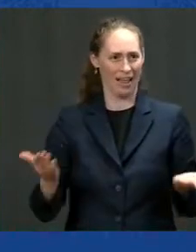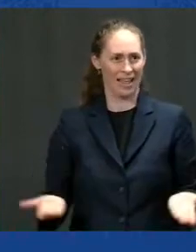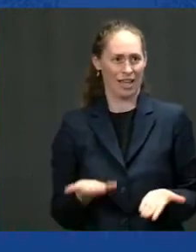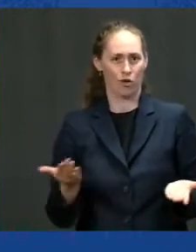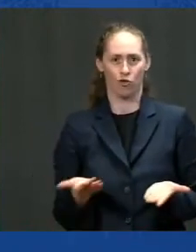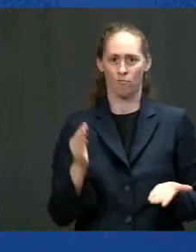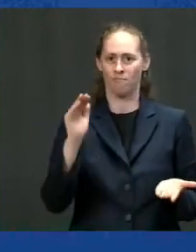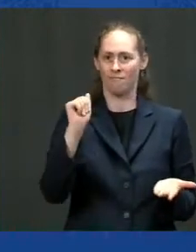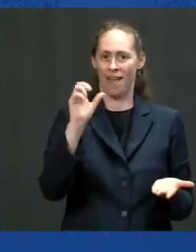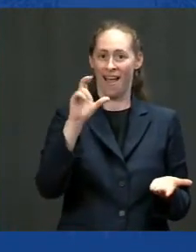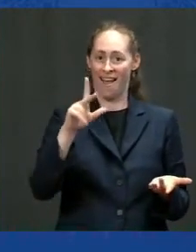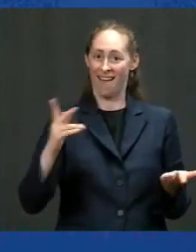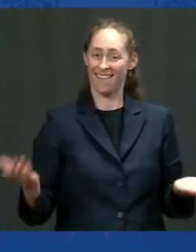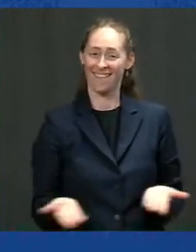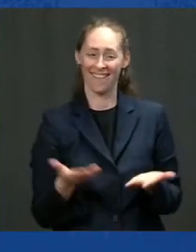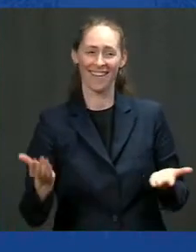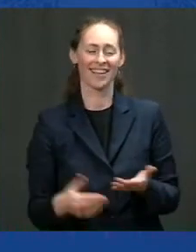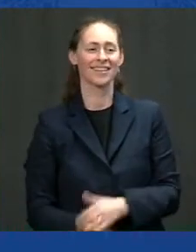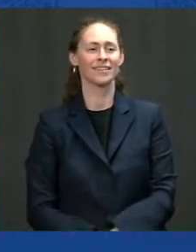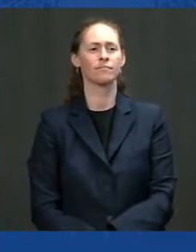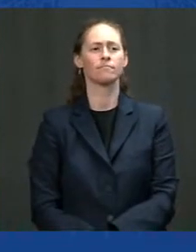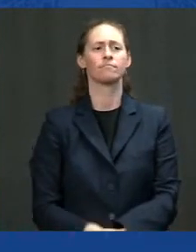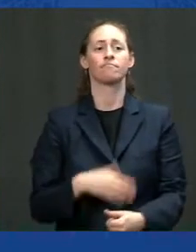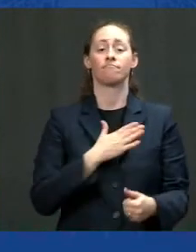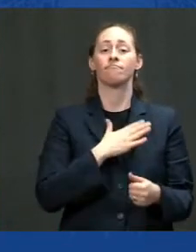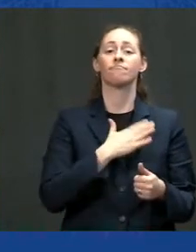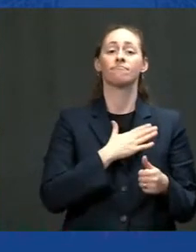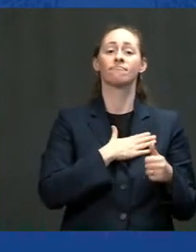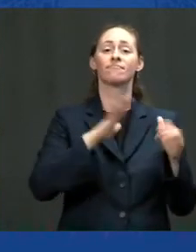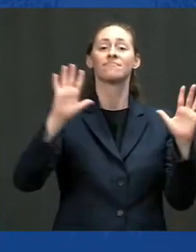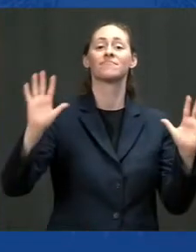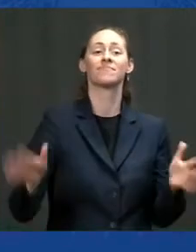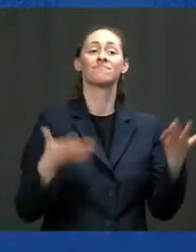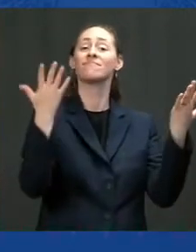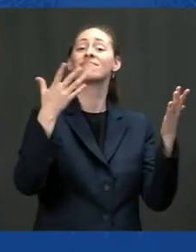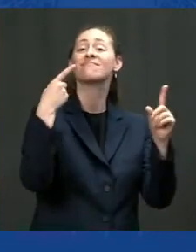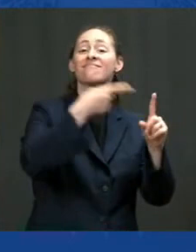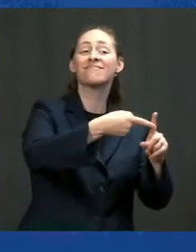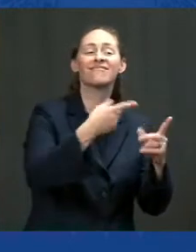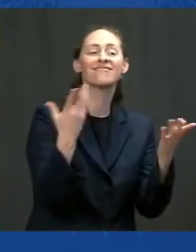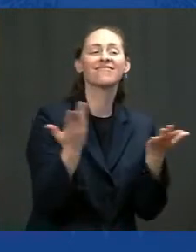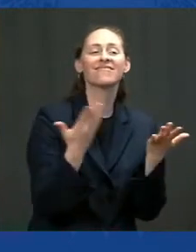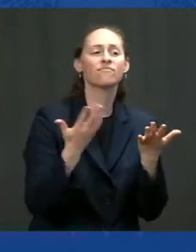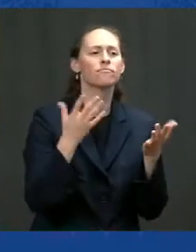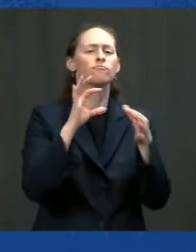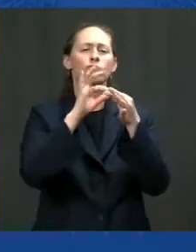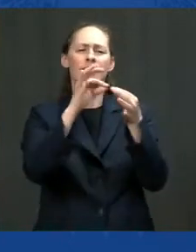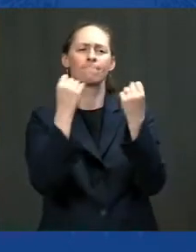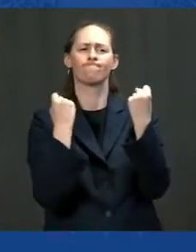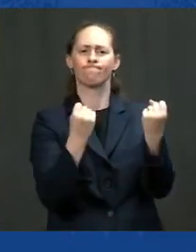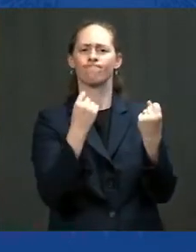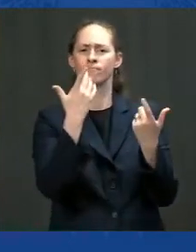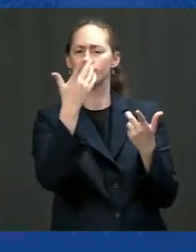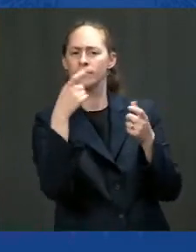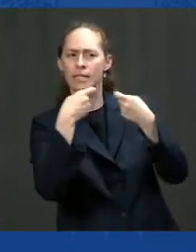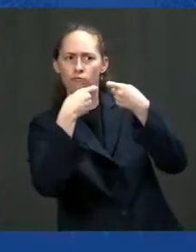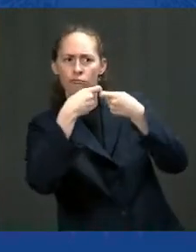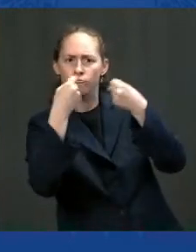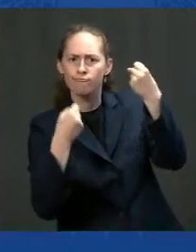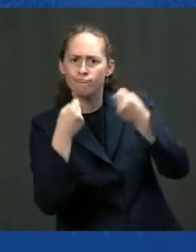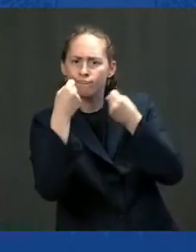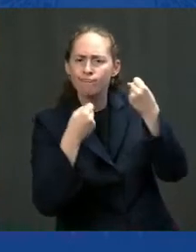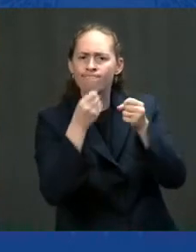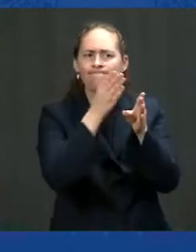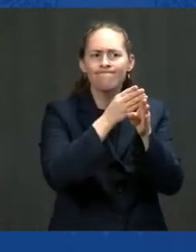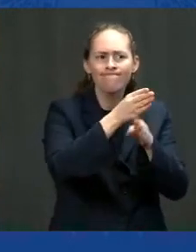My Build Back Better plan has incentives for electric vehicle adaptation, for increasing the amount of clean energy our government